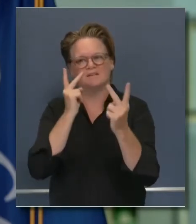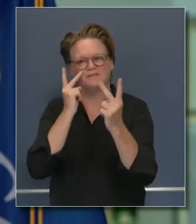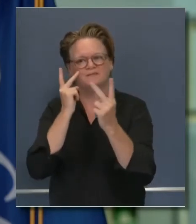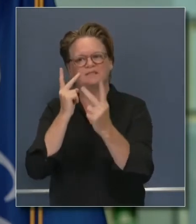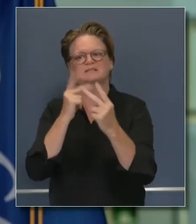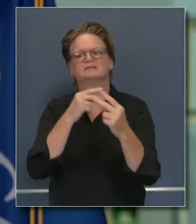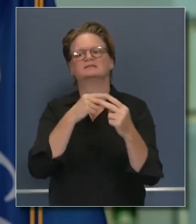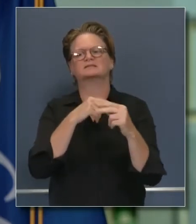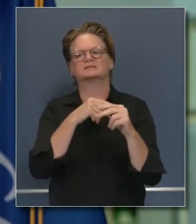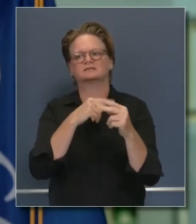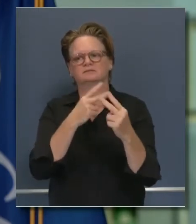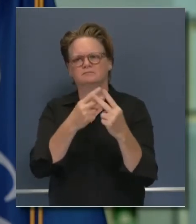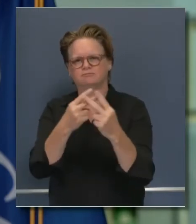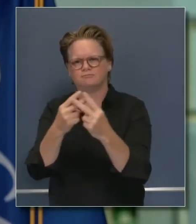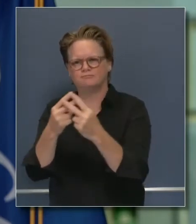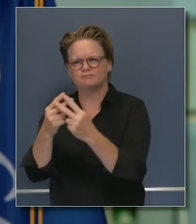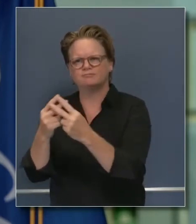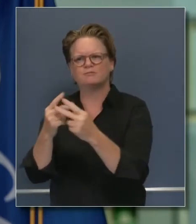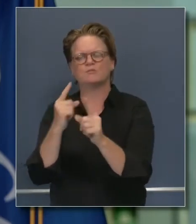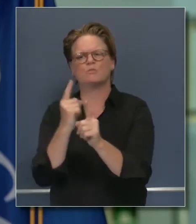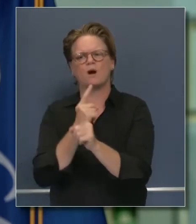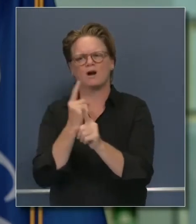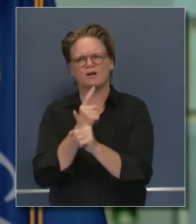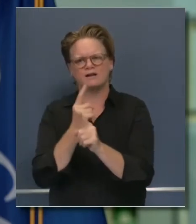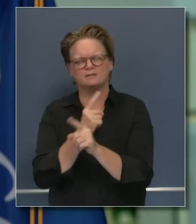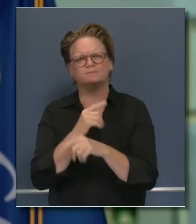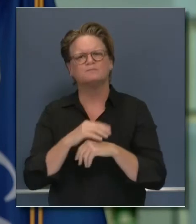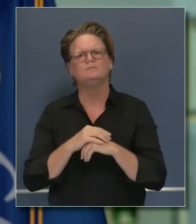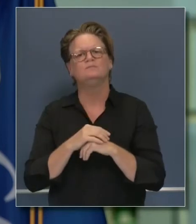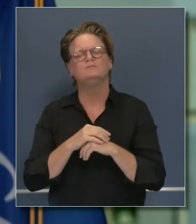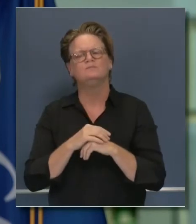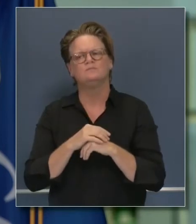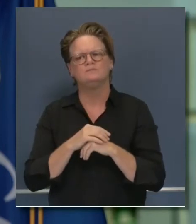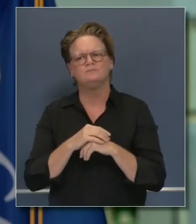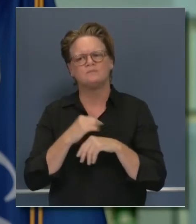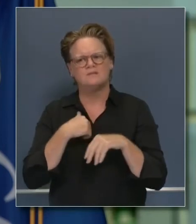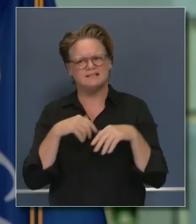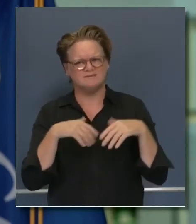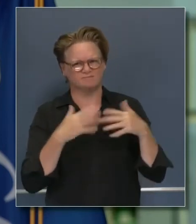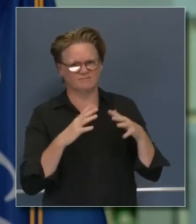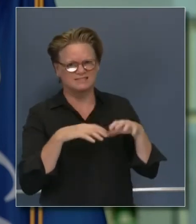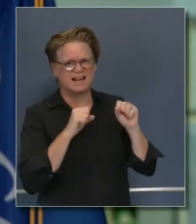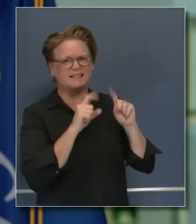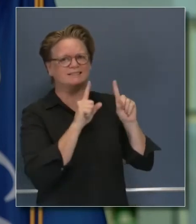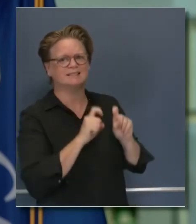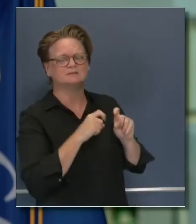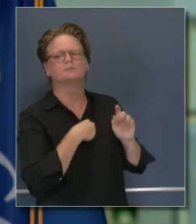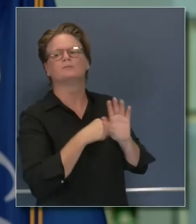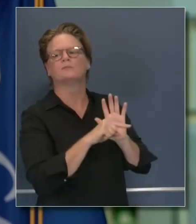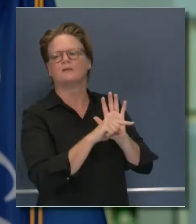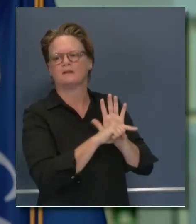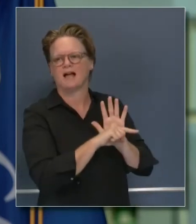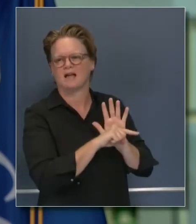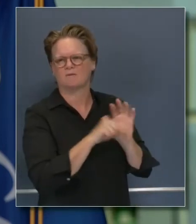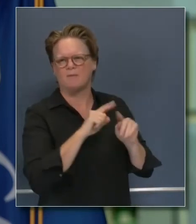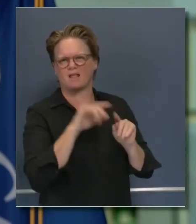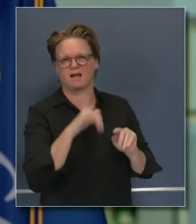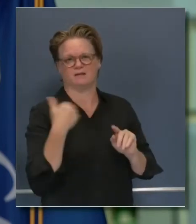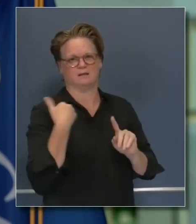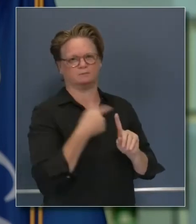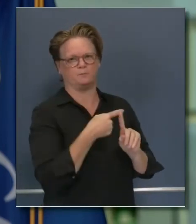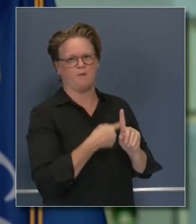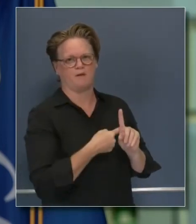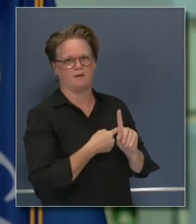in the environment that we're in to get tested. I was tested, tested negative, and that was a number of weeks back, candidly, and I hesitated.